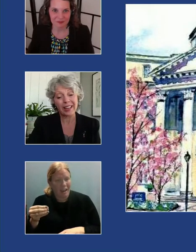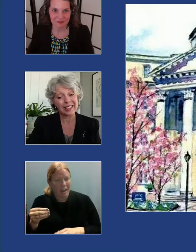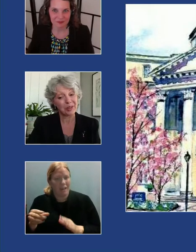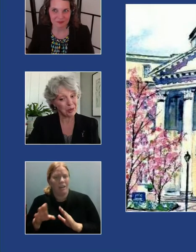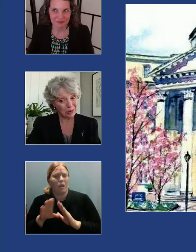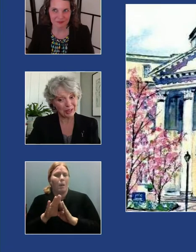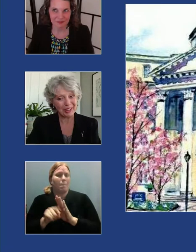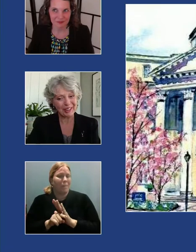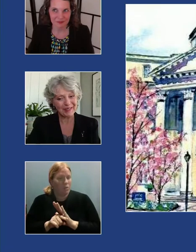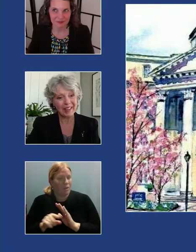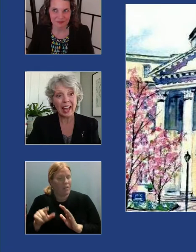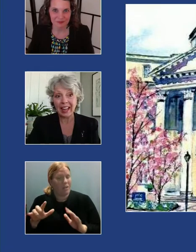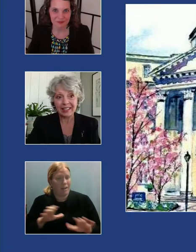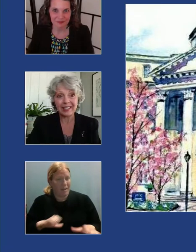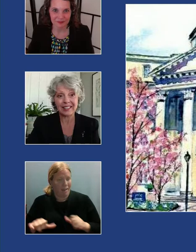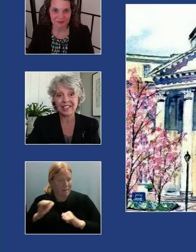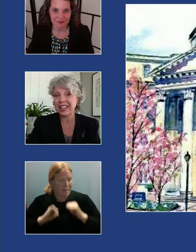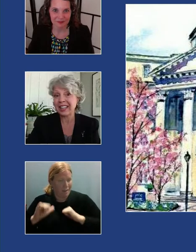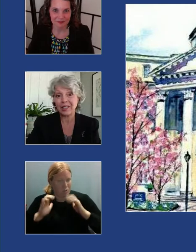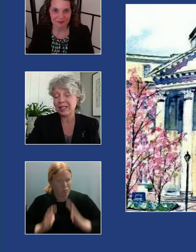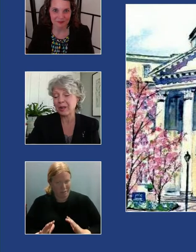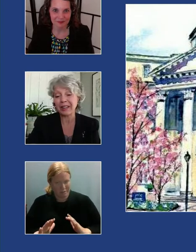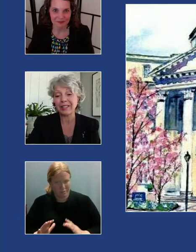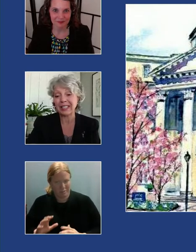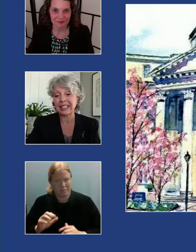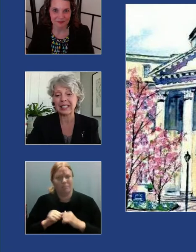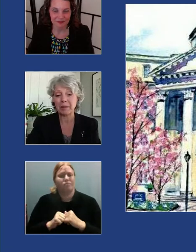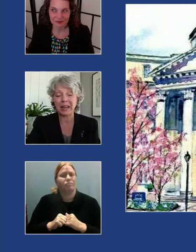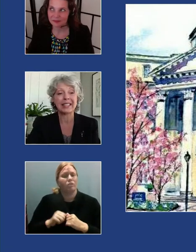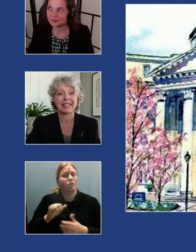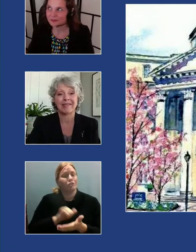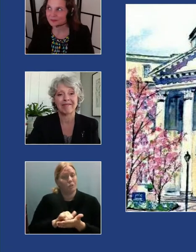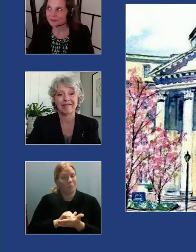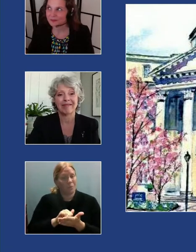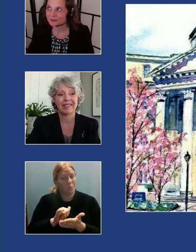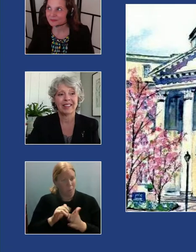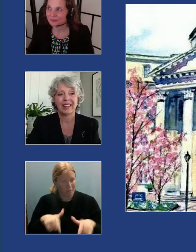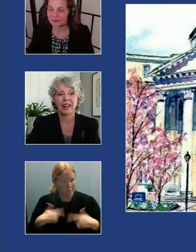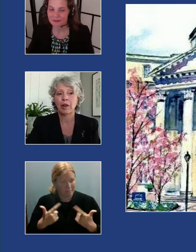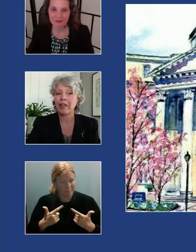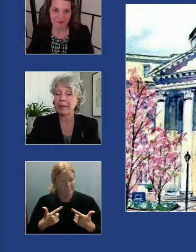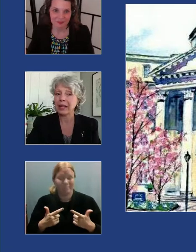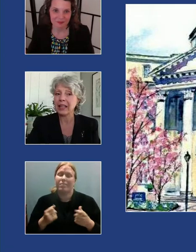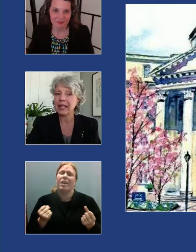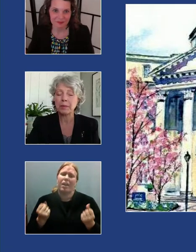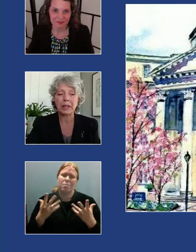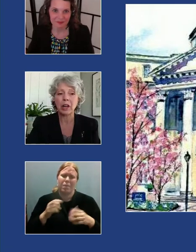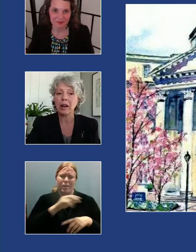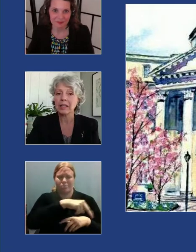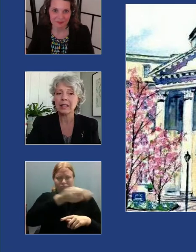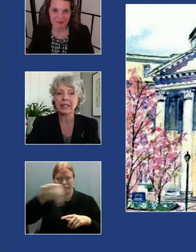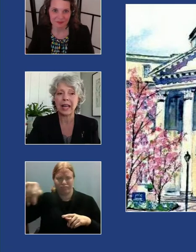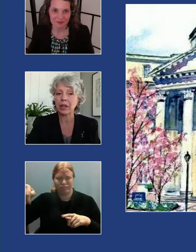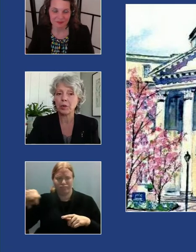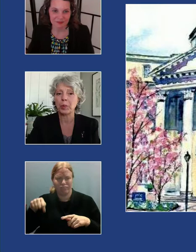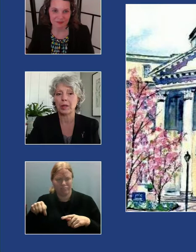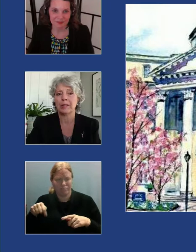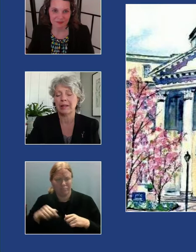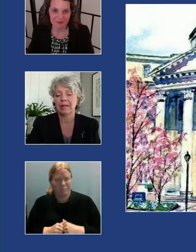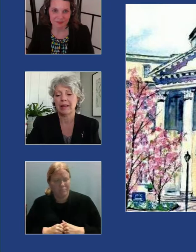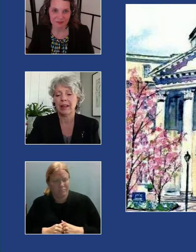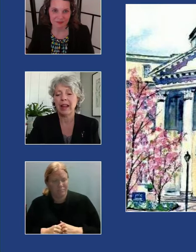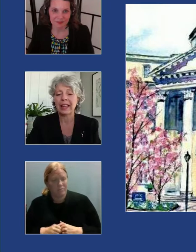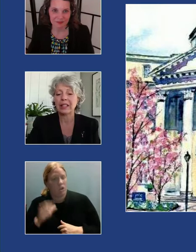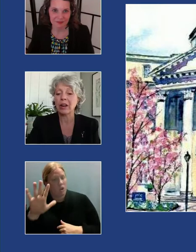Bria is a new worker, and she has also lived in distant places. Her family has been a constant anchor